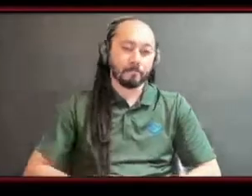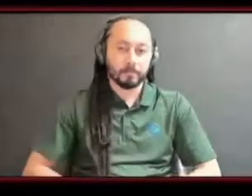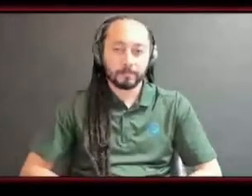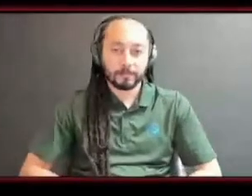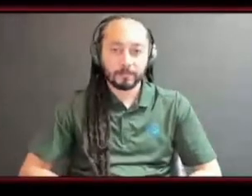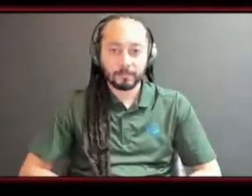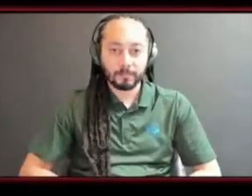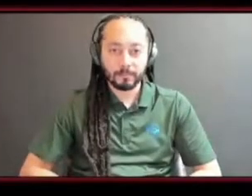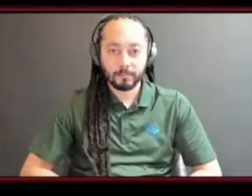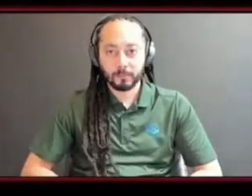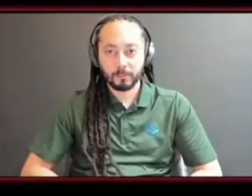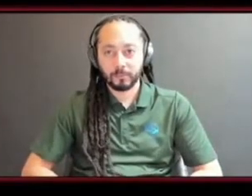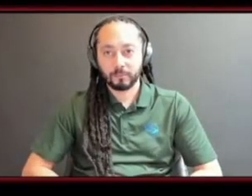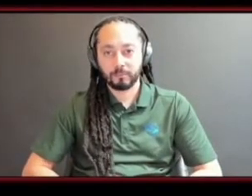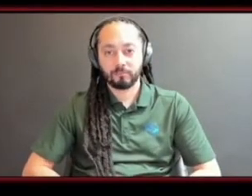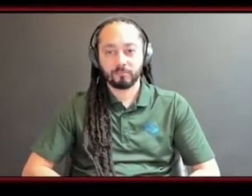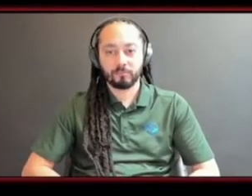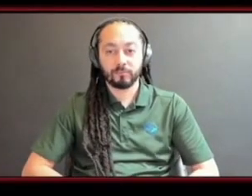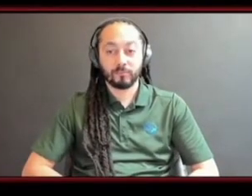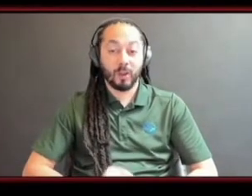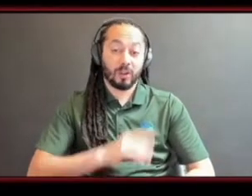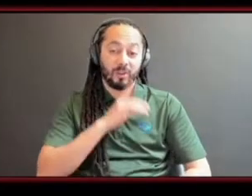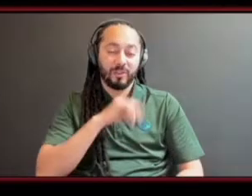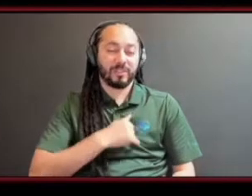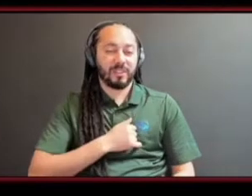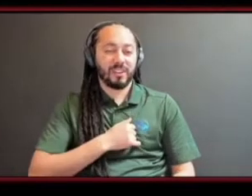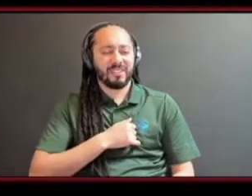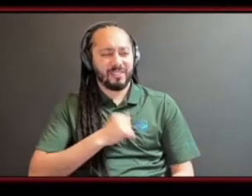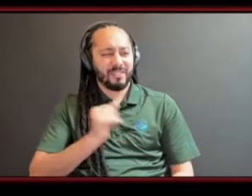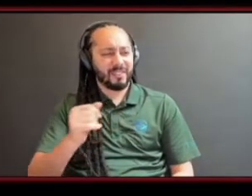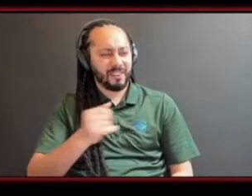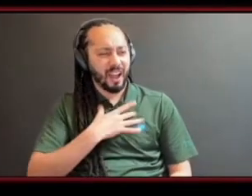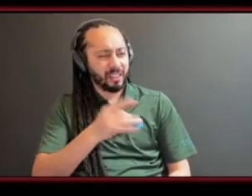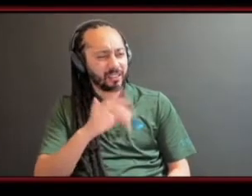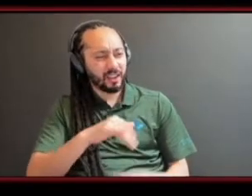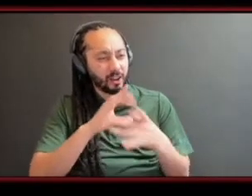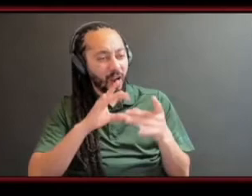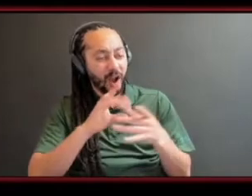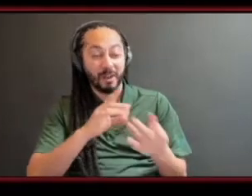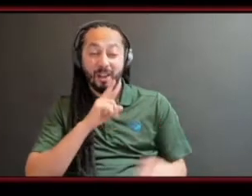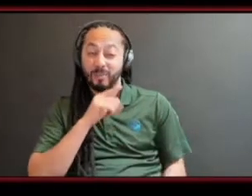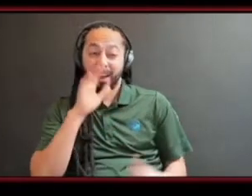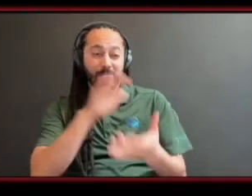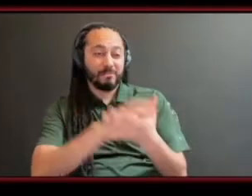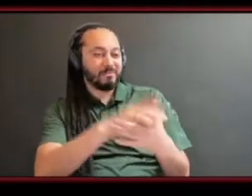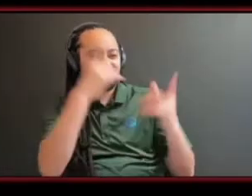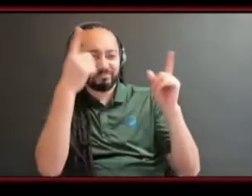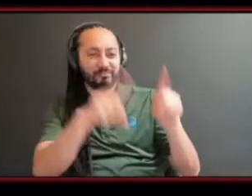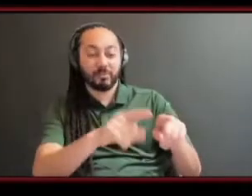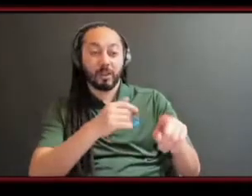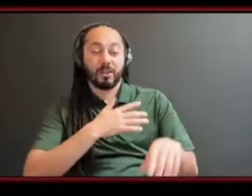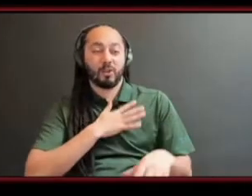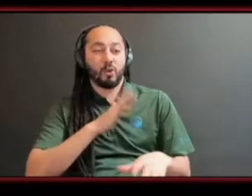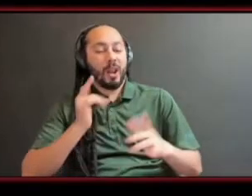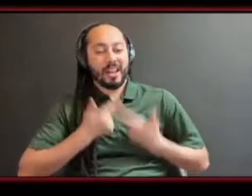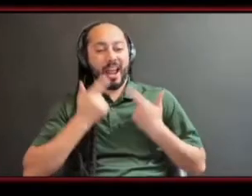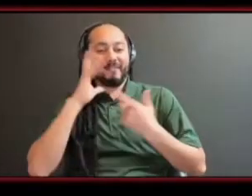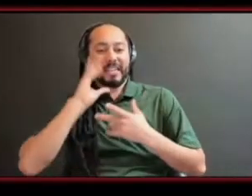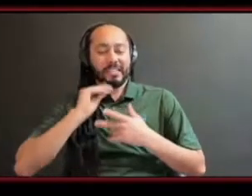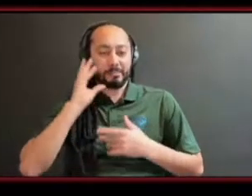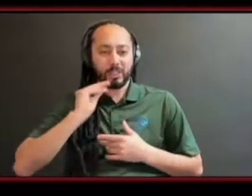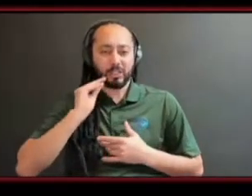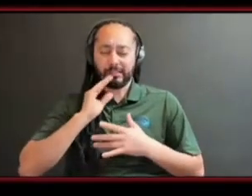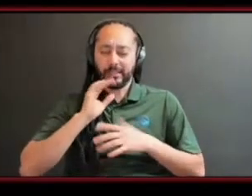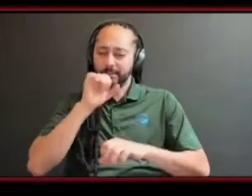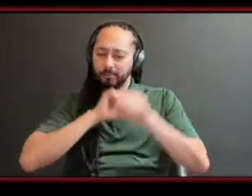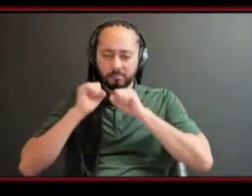i really like how you said that and i'm a strong believer that um you know all your life experiences added up will prepare you for what the future has in store for